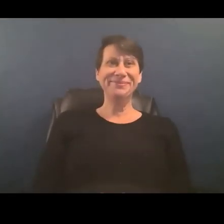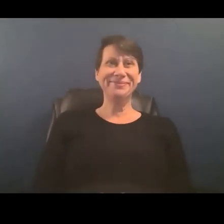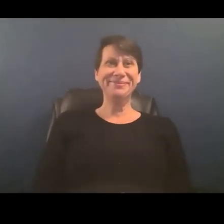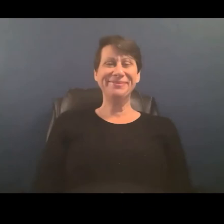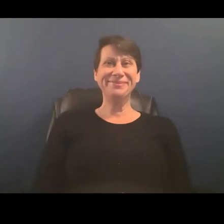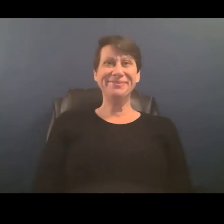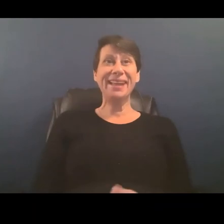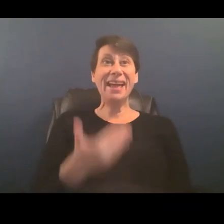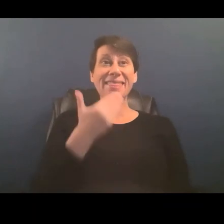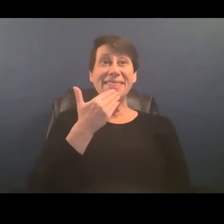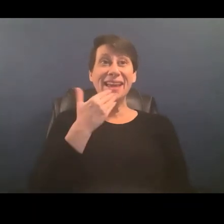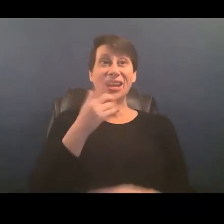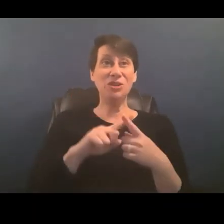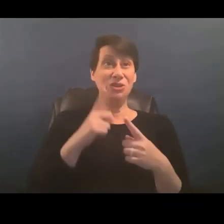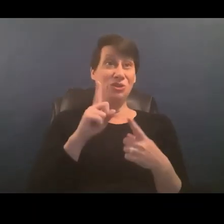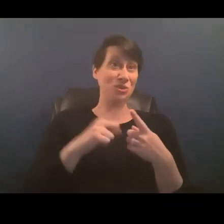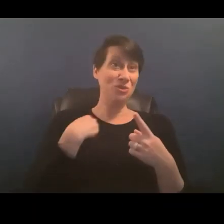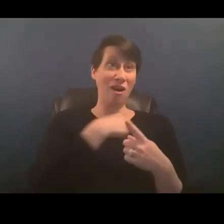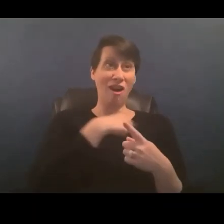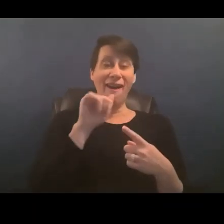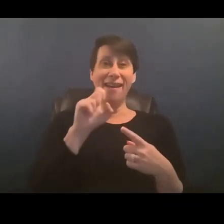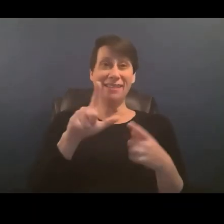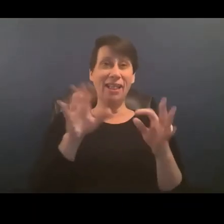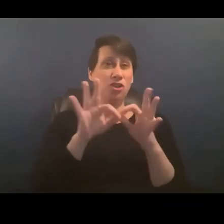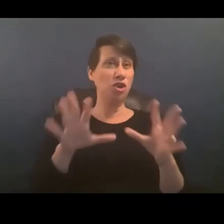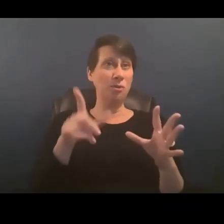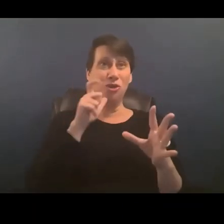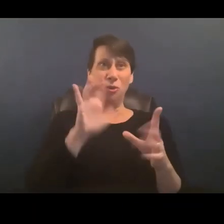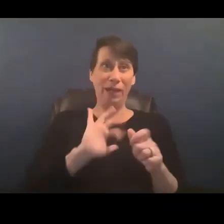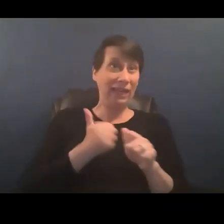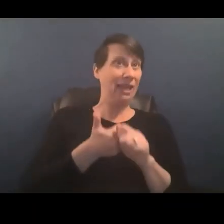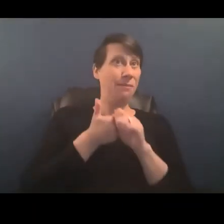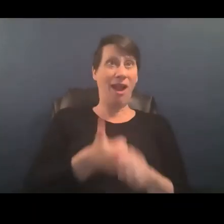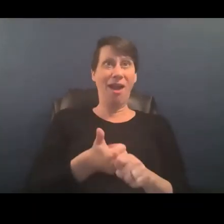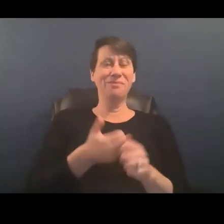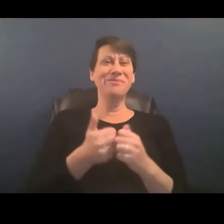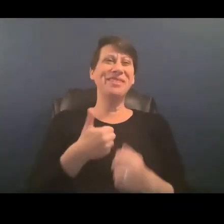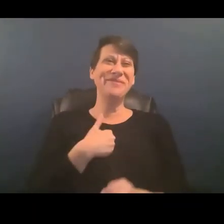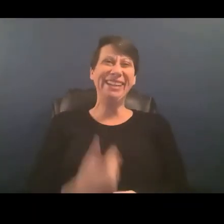and thanks to our asl interpreters who have been keeping up with me